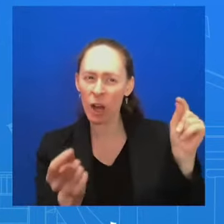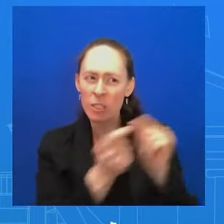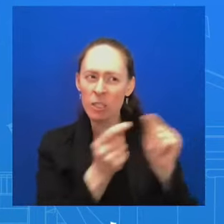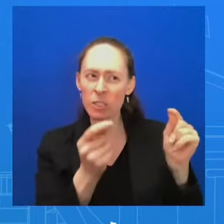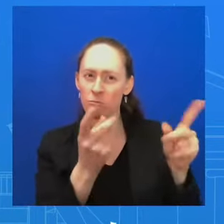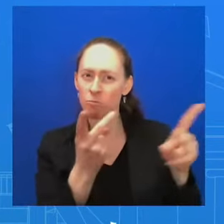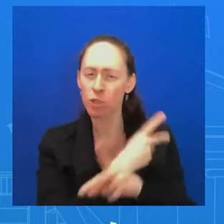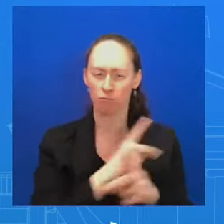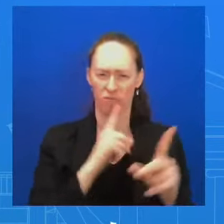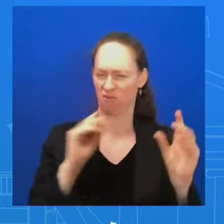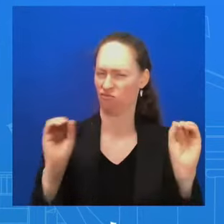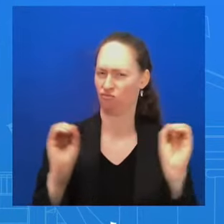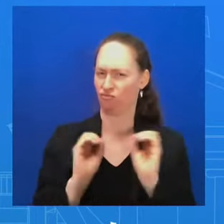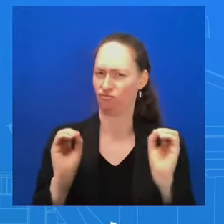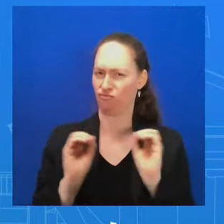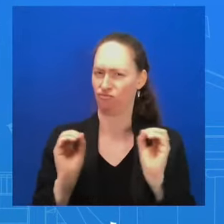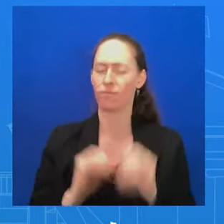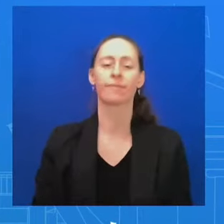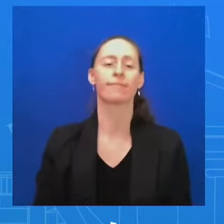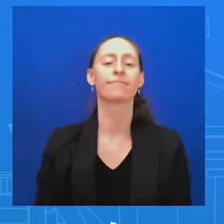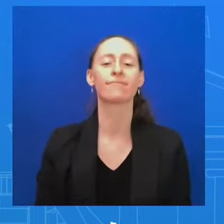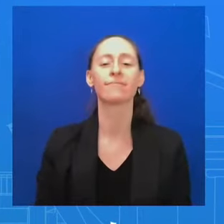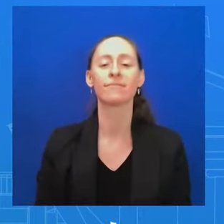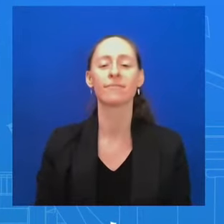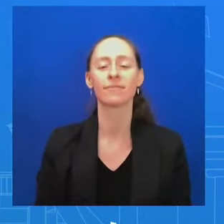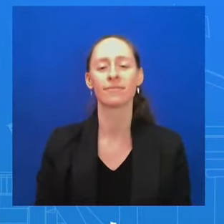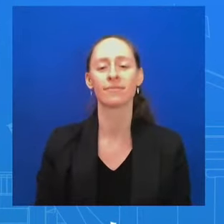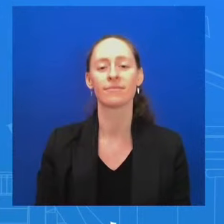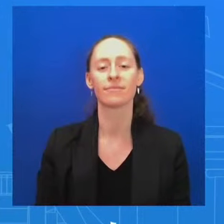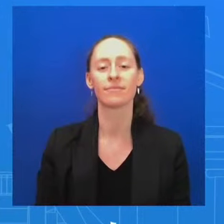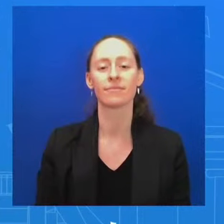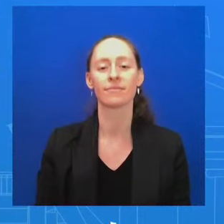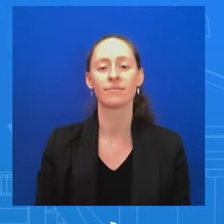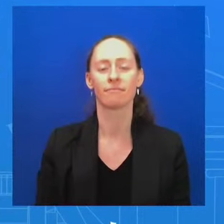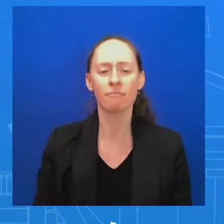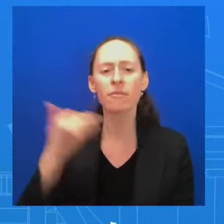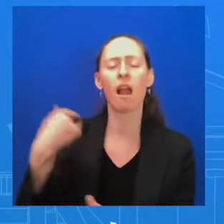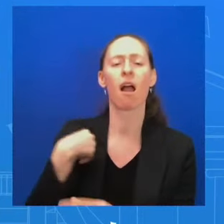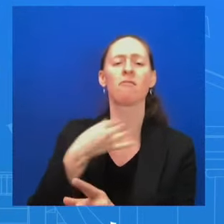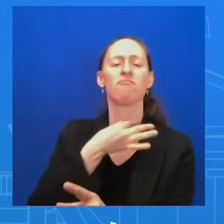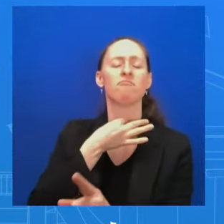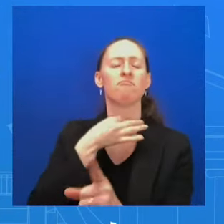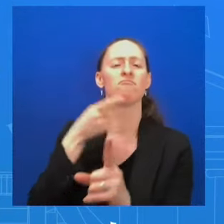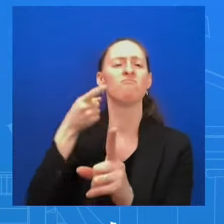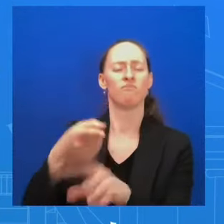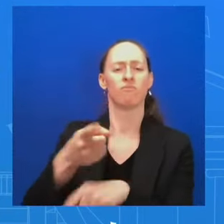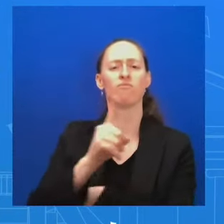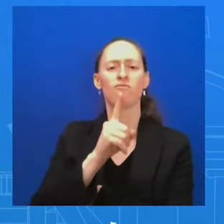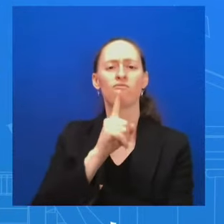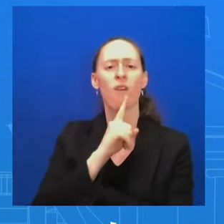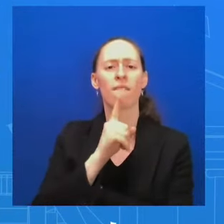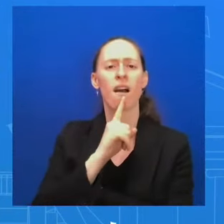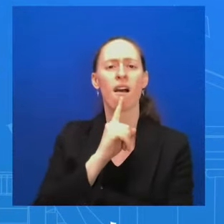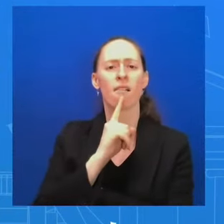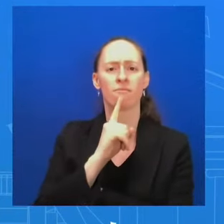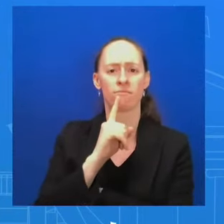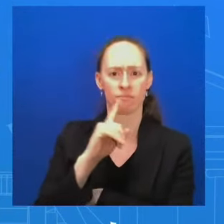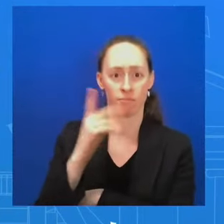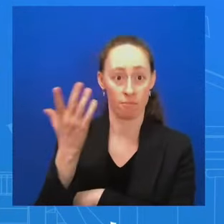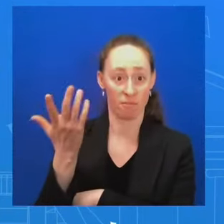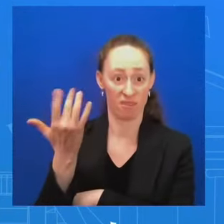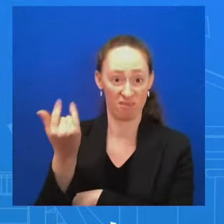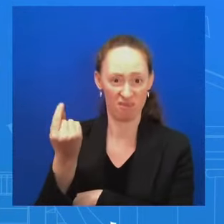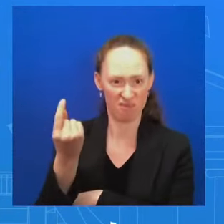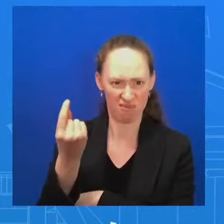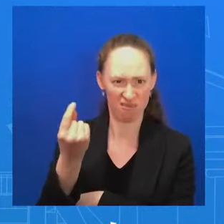the point of this conversation and it wasn't discussed a lot. Does that mean that that is still sort of a separate issue that's going to be sort of an ongoing discussion between U